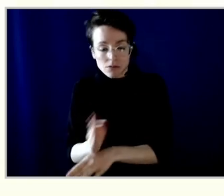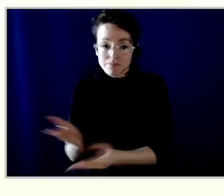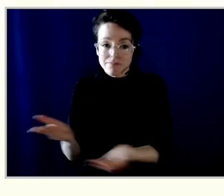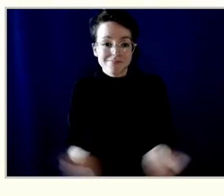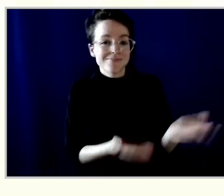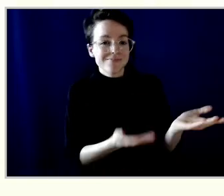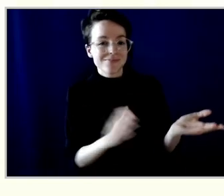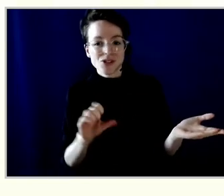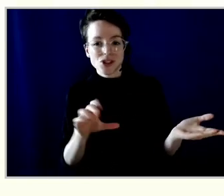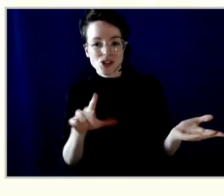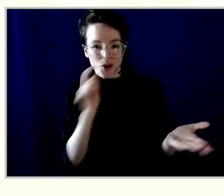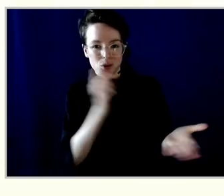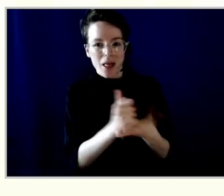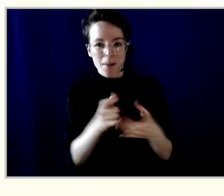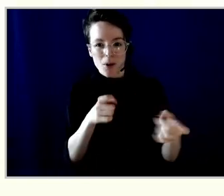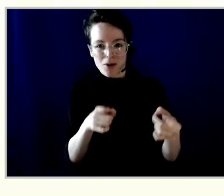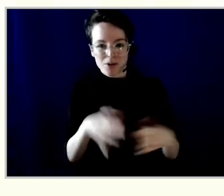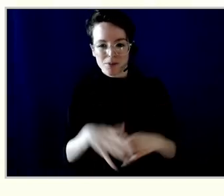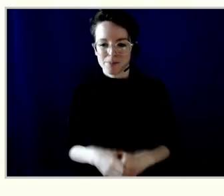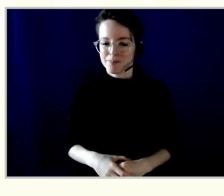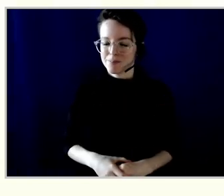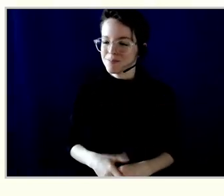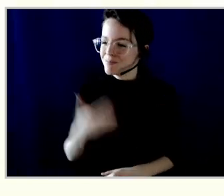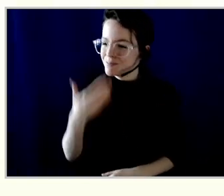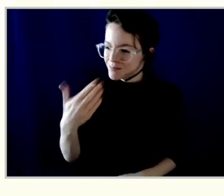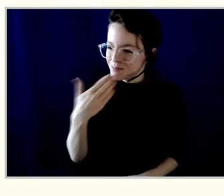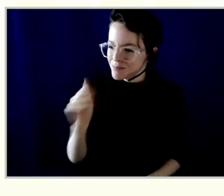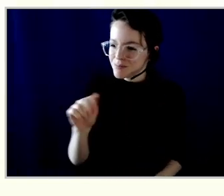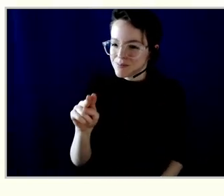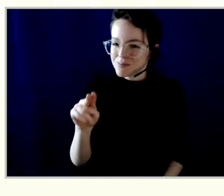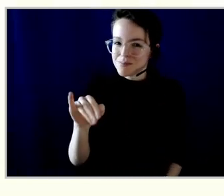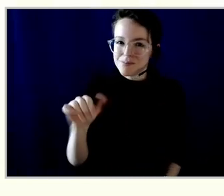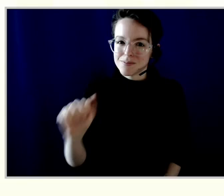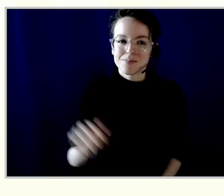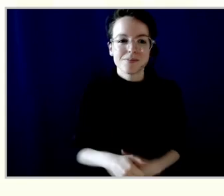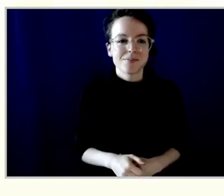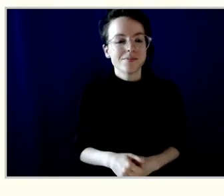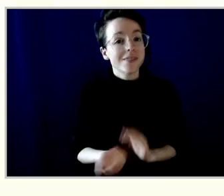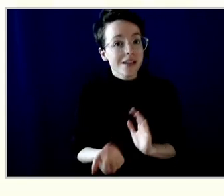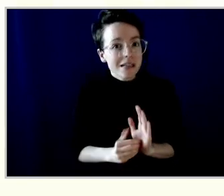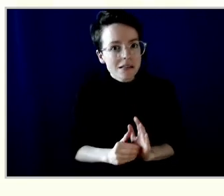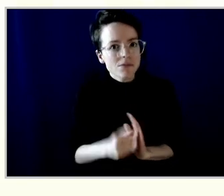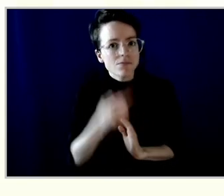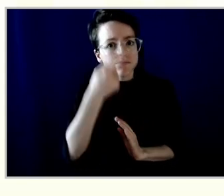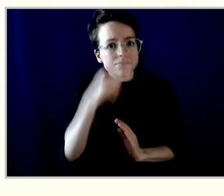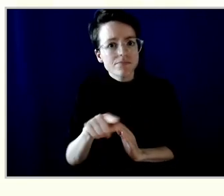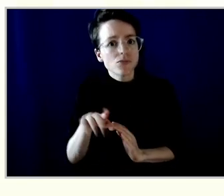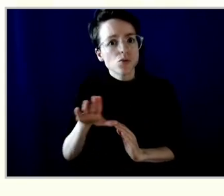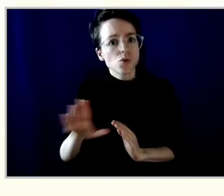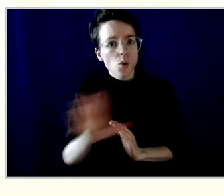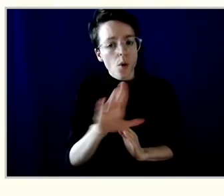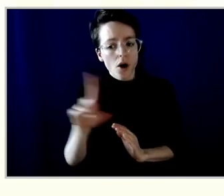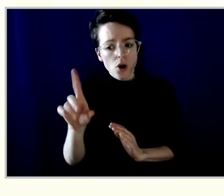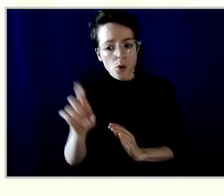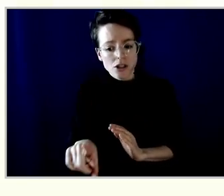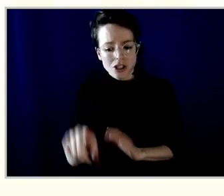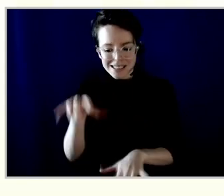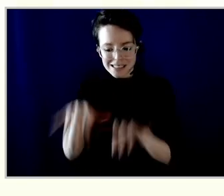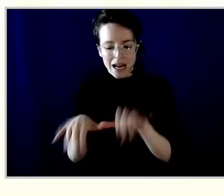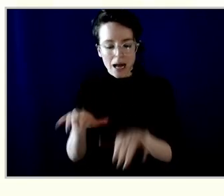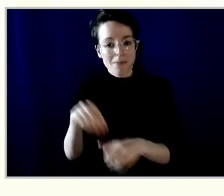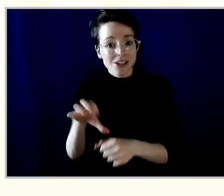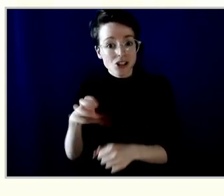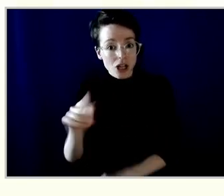Thanks, Anita. Once again, if you please submit your questions through the chat now. As a reminder, if we don't get to your